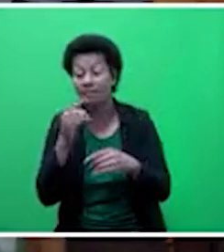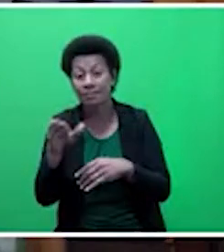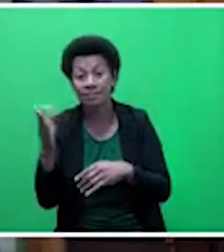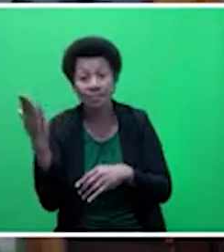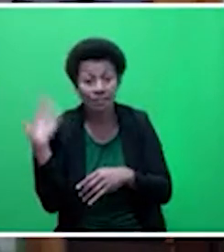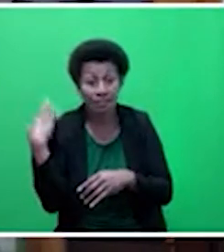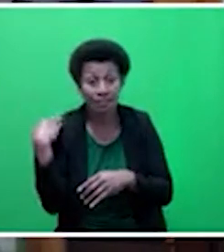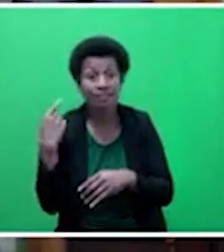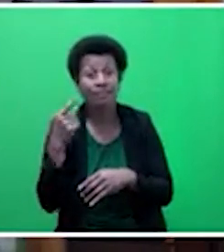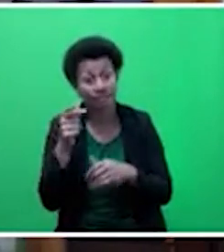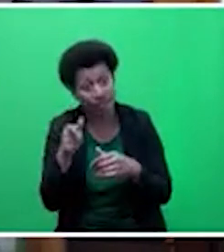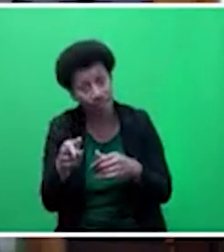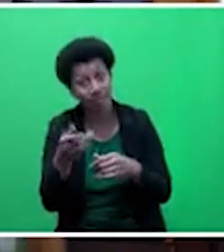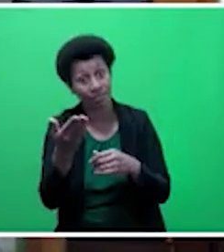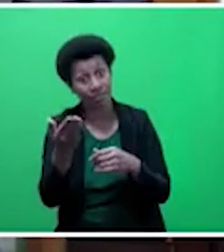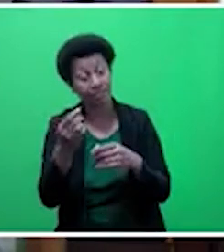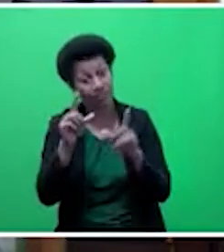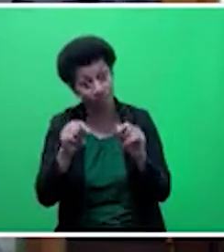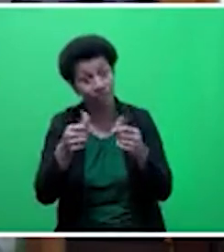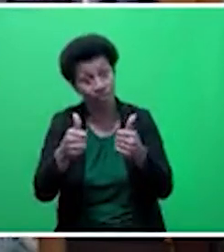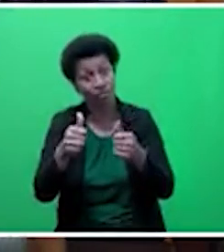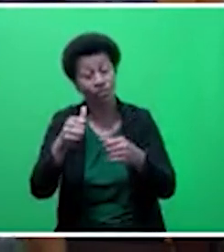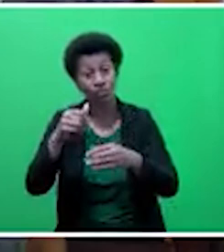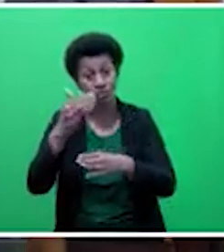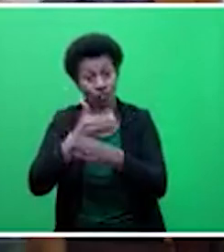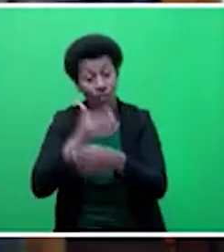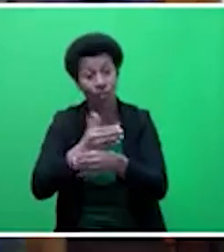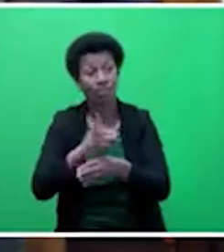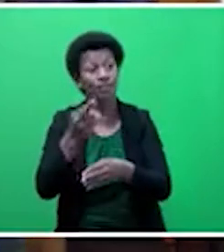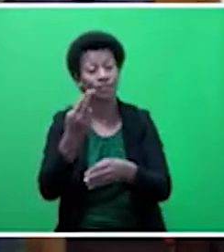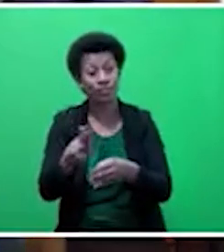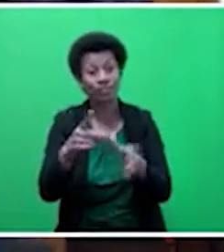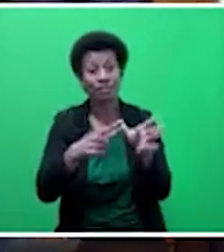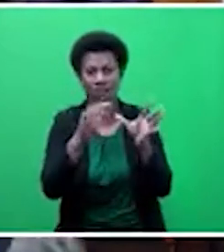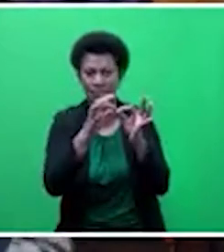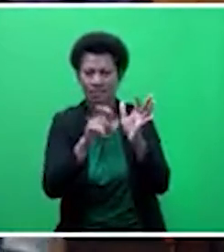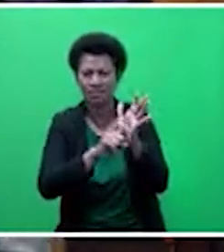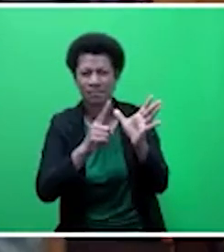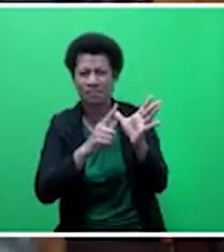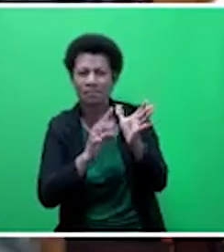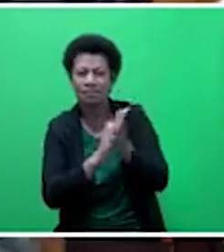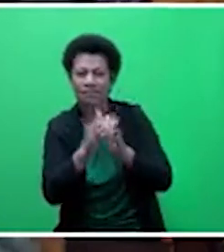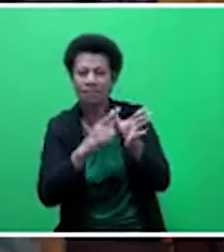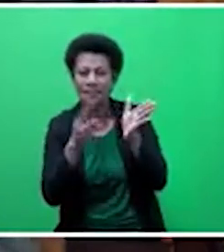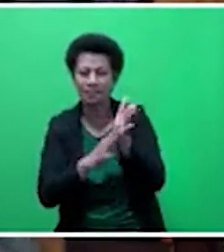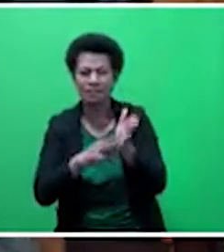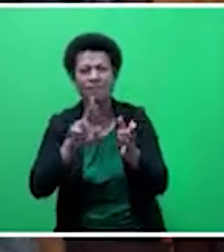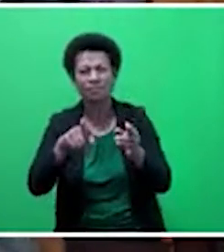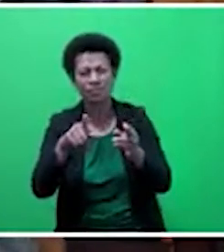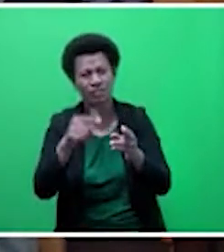a good job. I did. Yes. That's what I said. What is your problem? What is your problem? I said the same thing. Mr. Speaker,